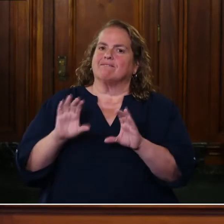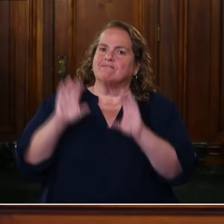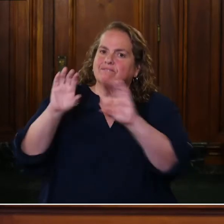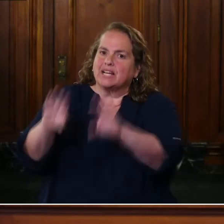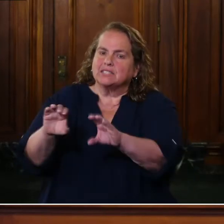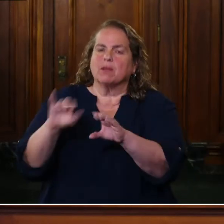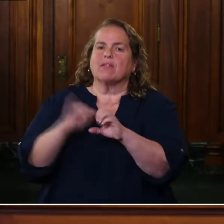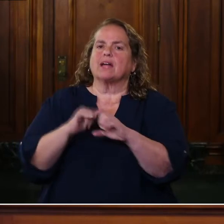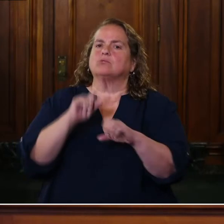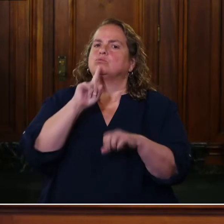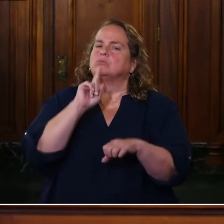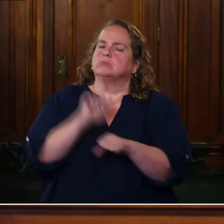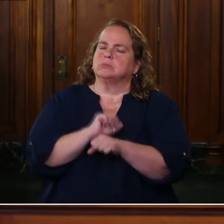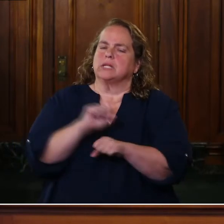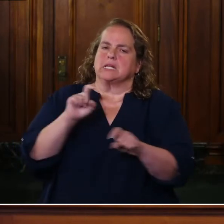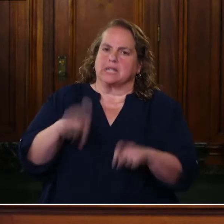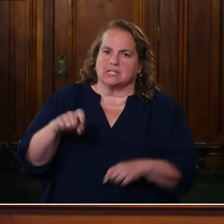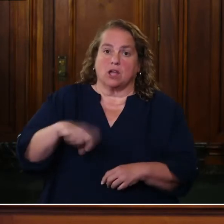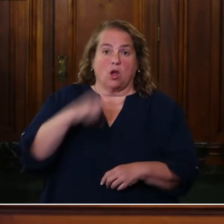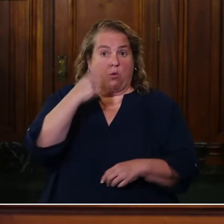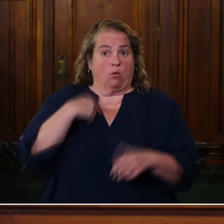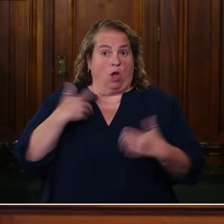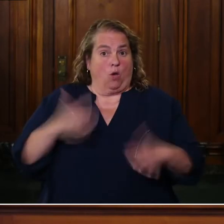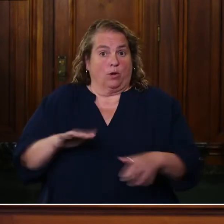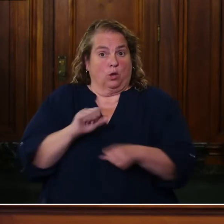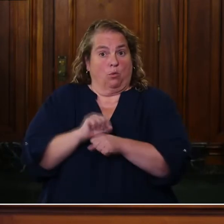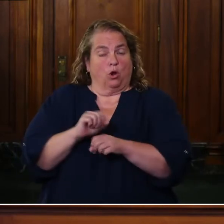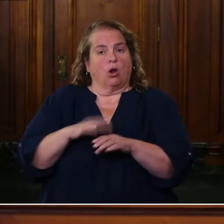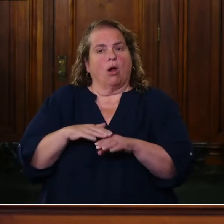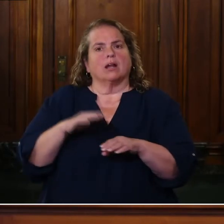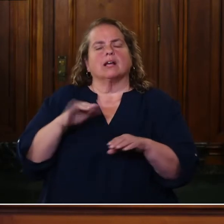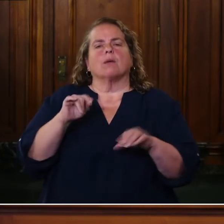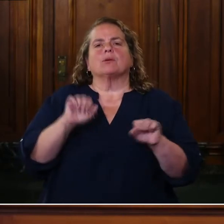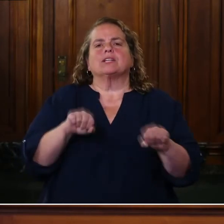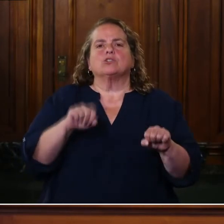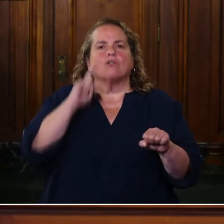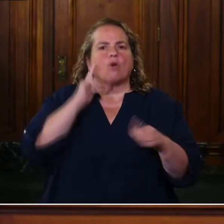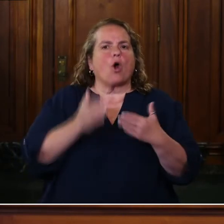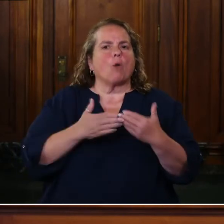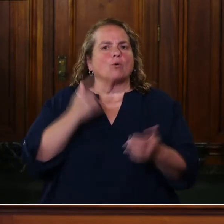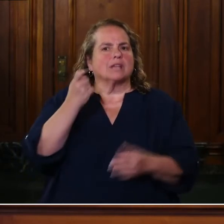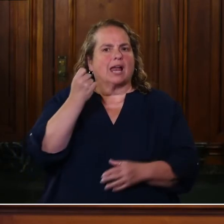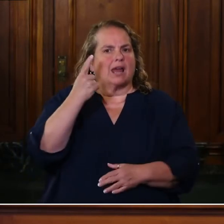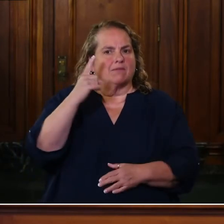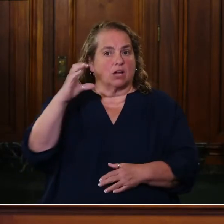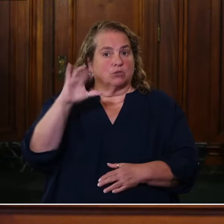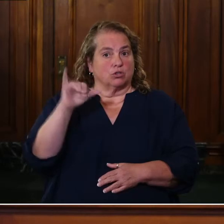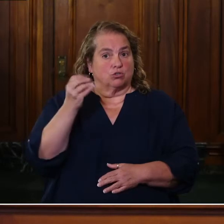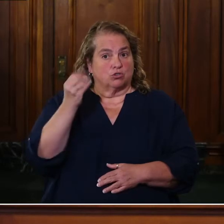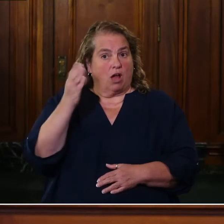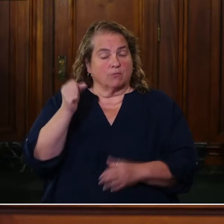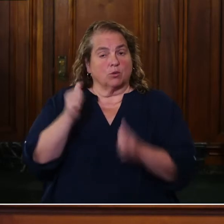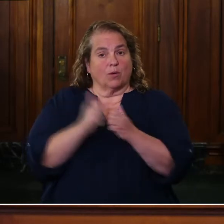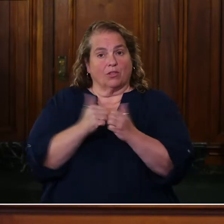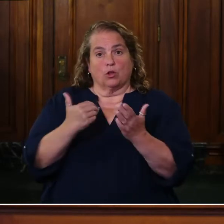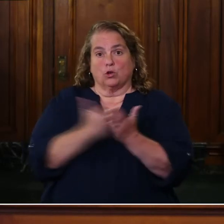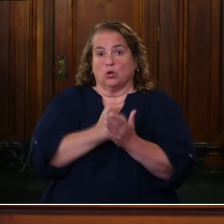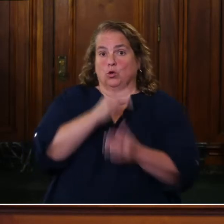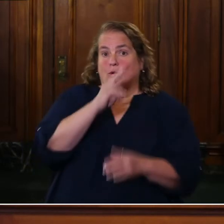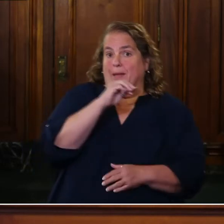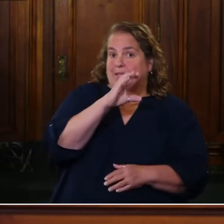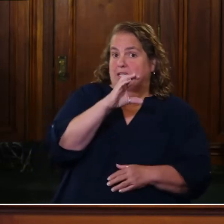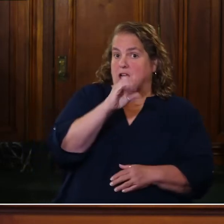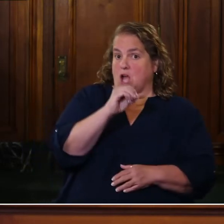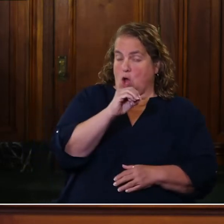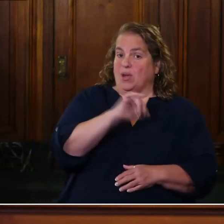One that we're already working on is the potential for almost 1,100 jobs with a new MCO that is committed